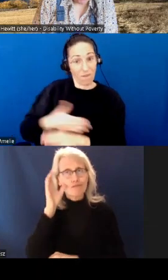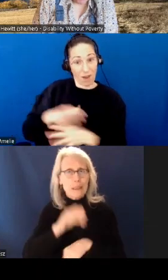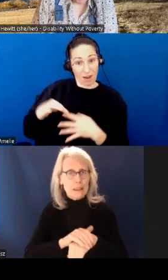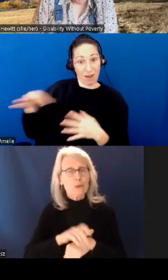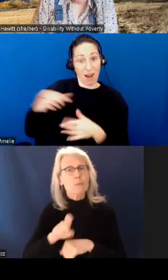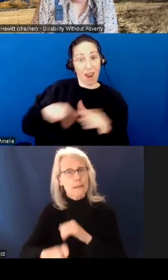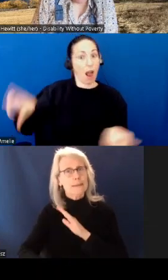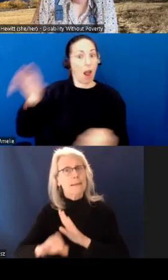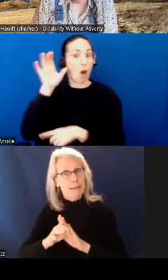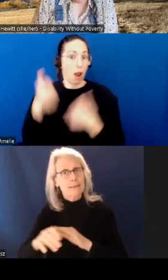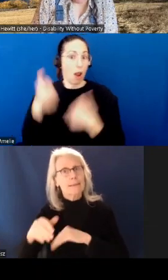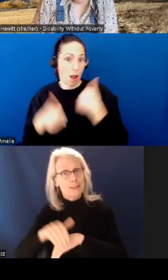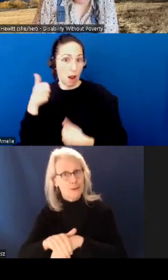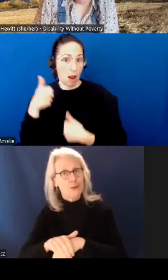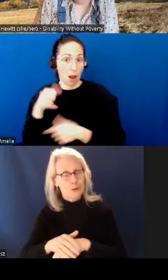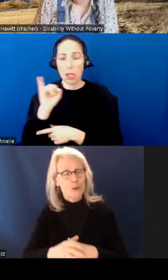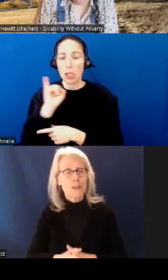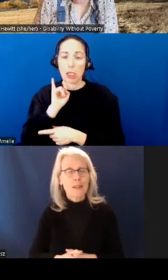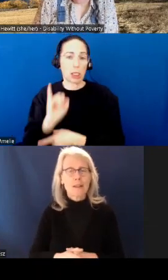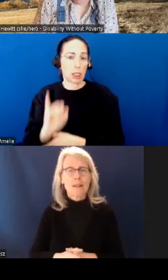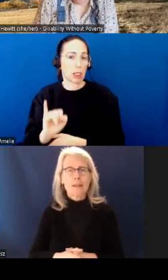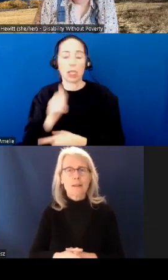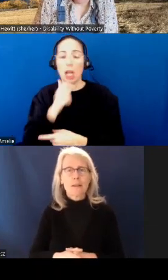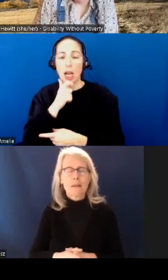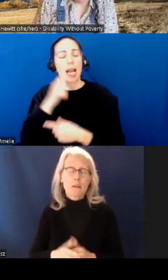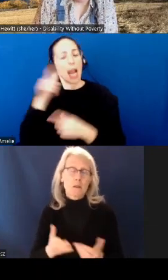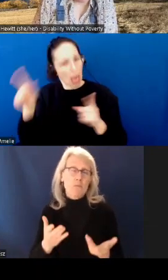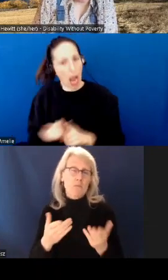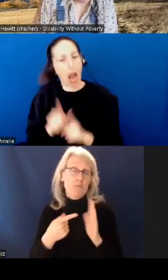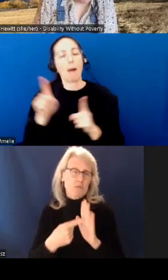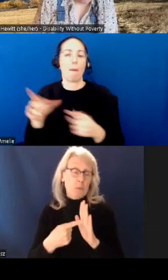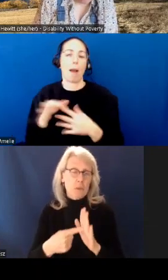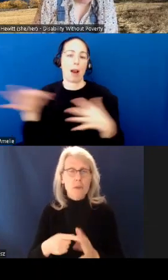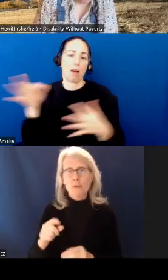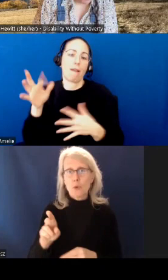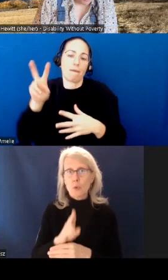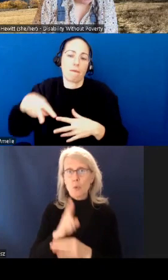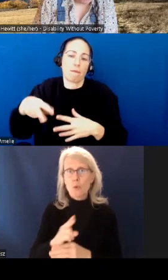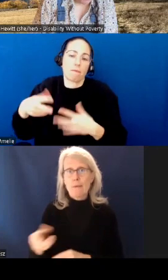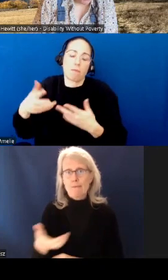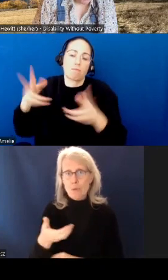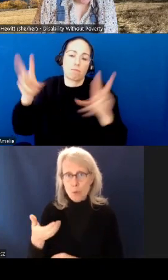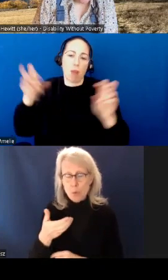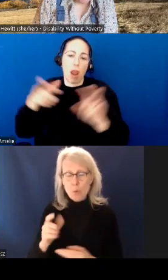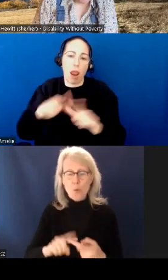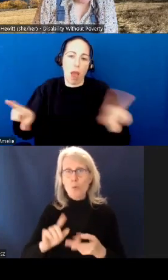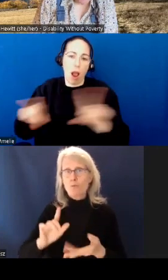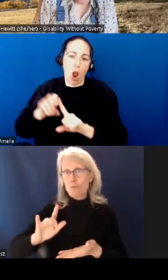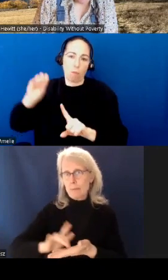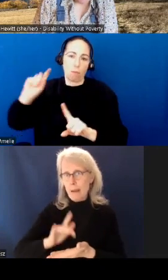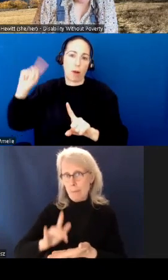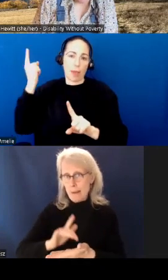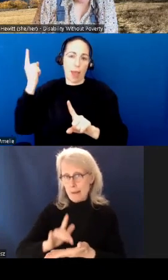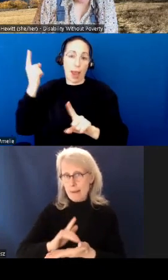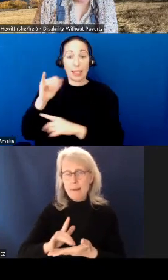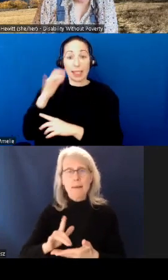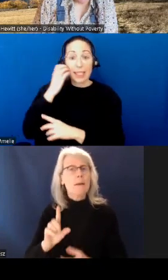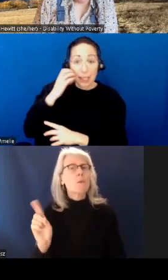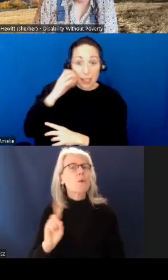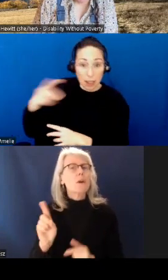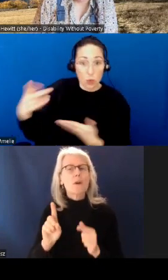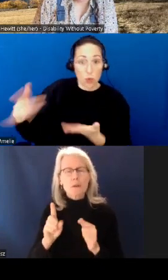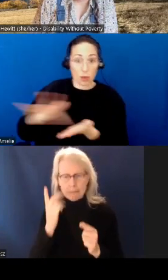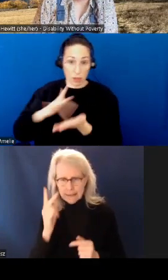English. If you are using a mobile device, such as a phone or a tablet, you can find language